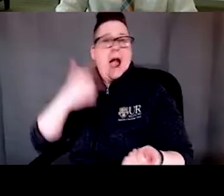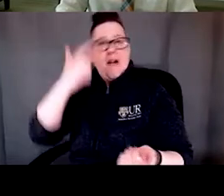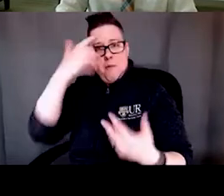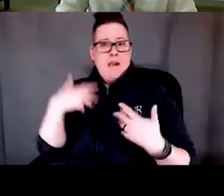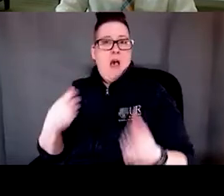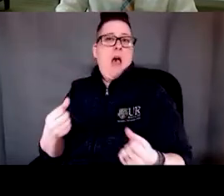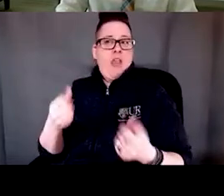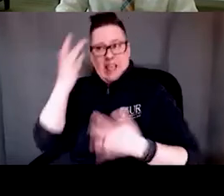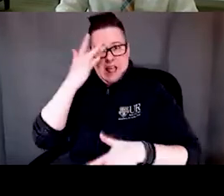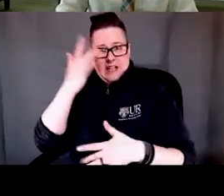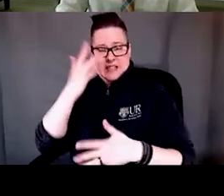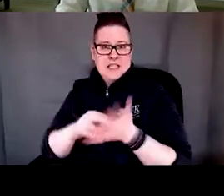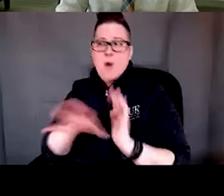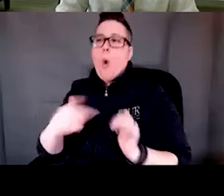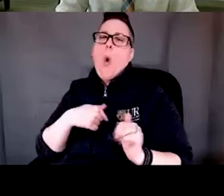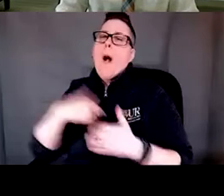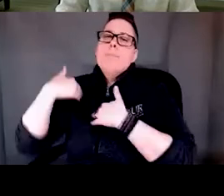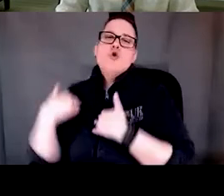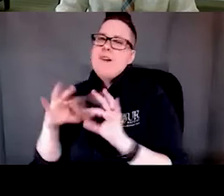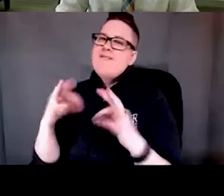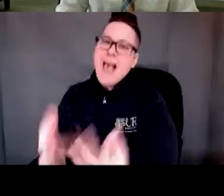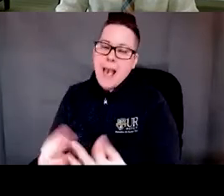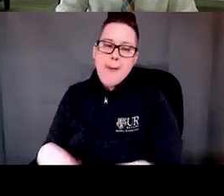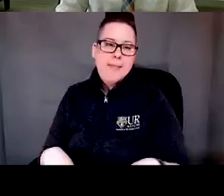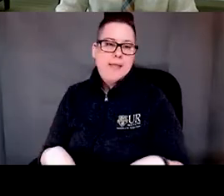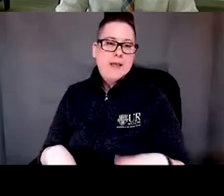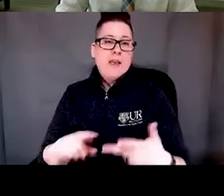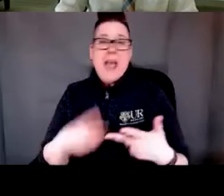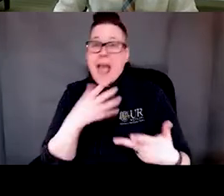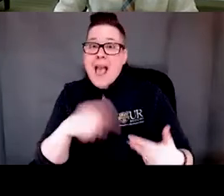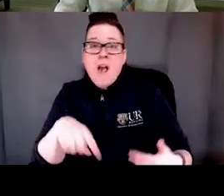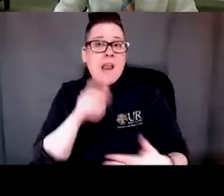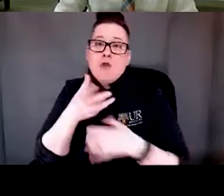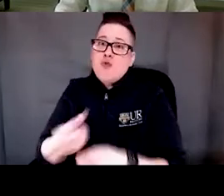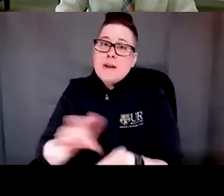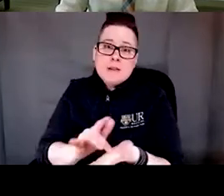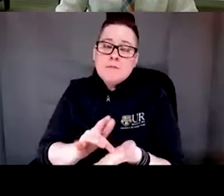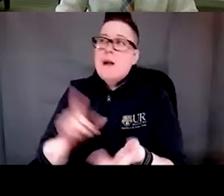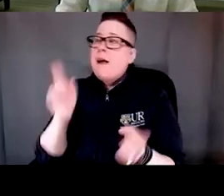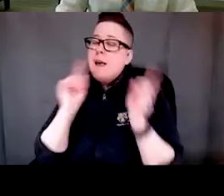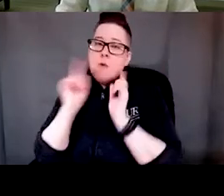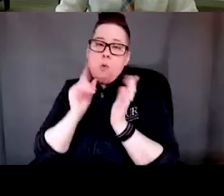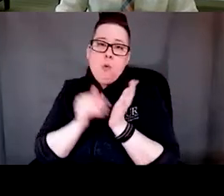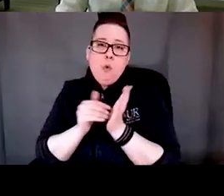on them. And then there's also distrust of medications, right? I hear a lot of people,